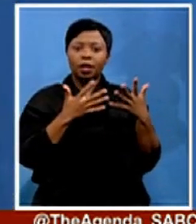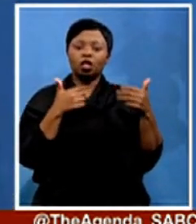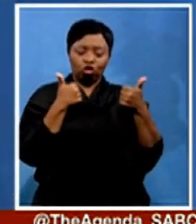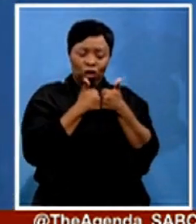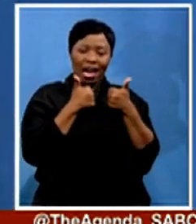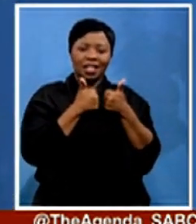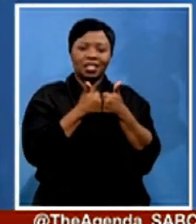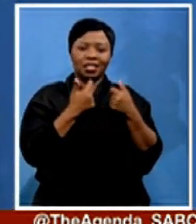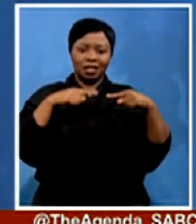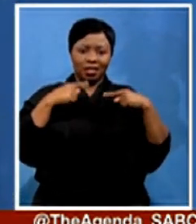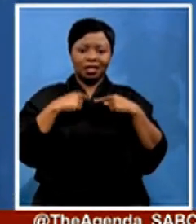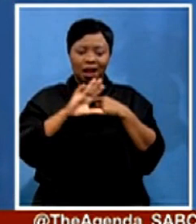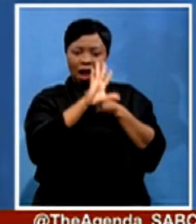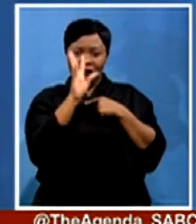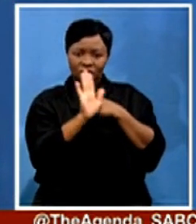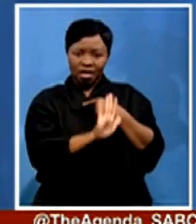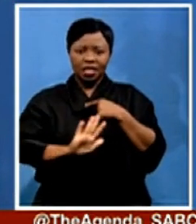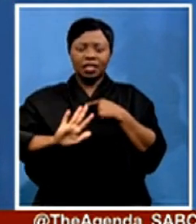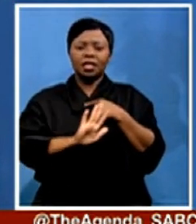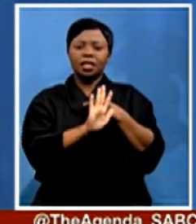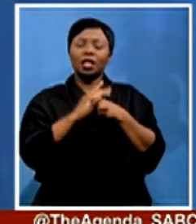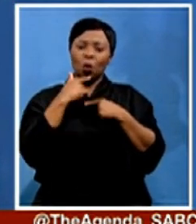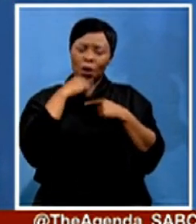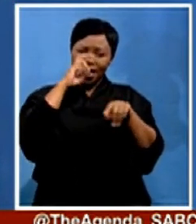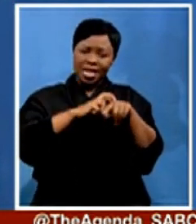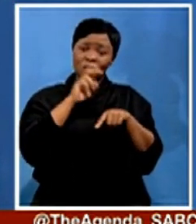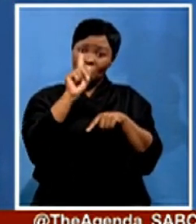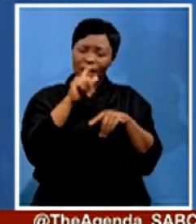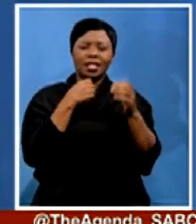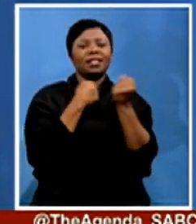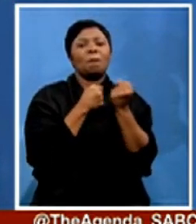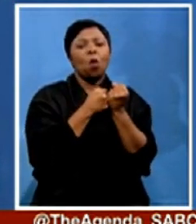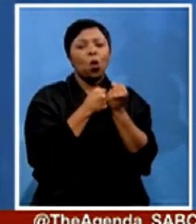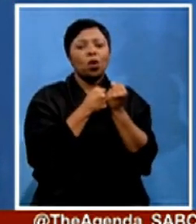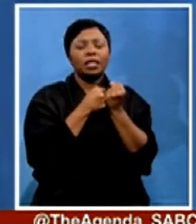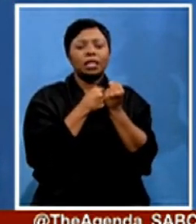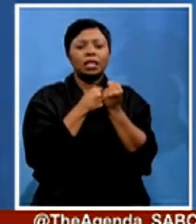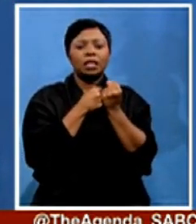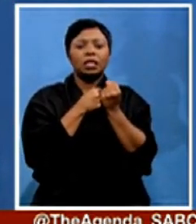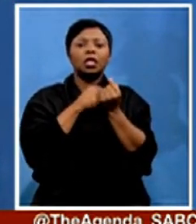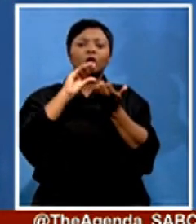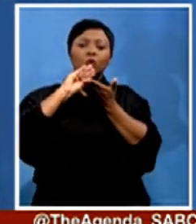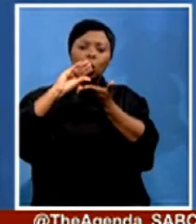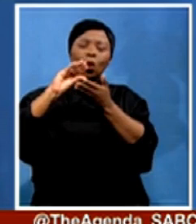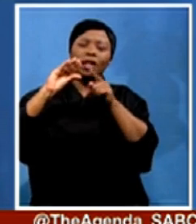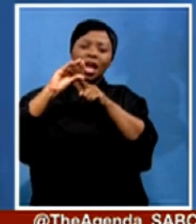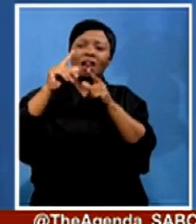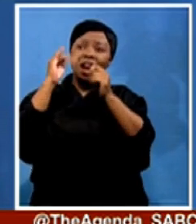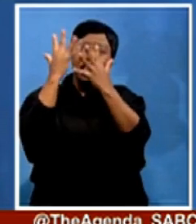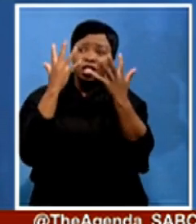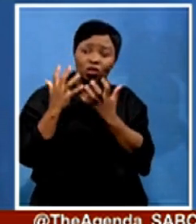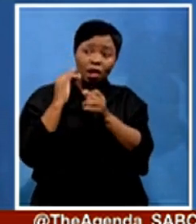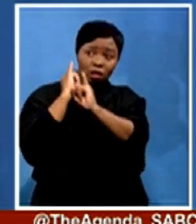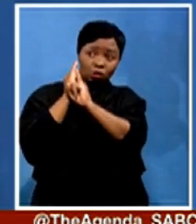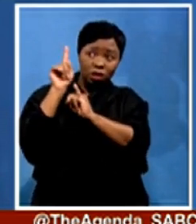agents. We need support from donors, from financial institutions to support research